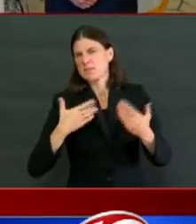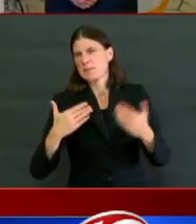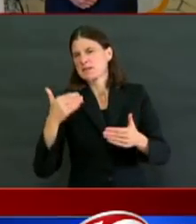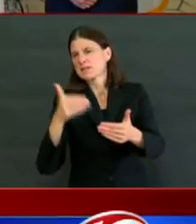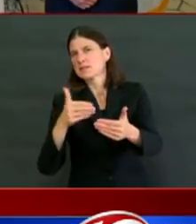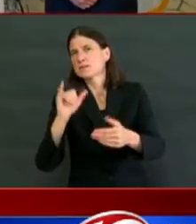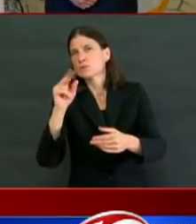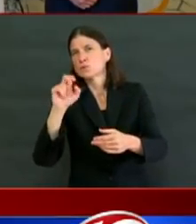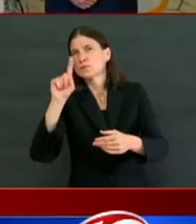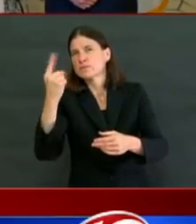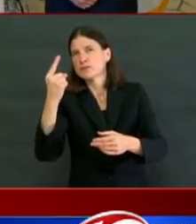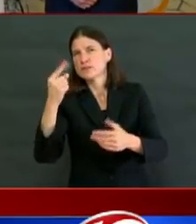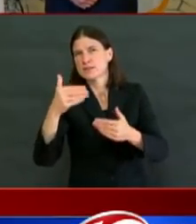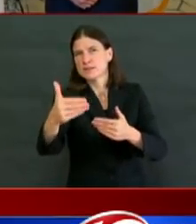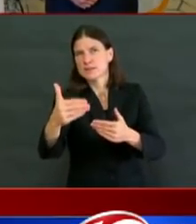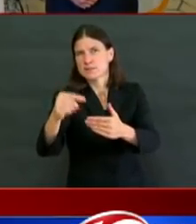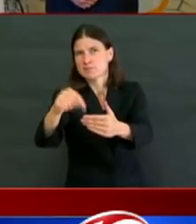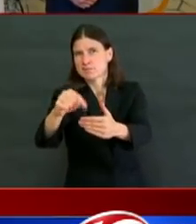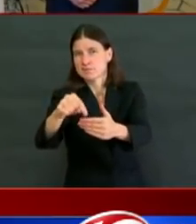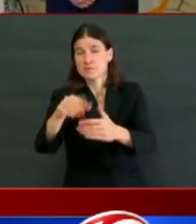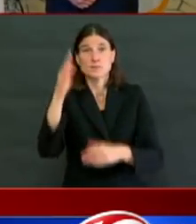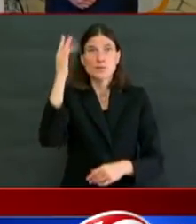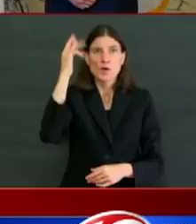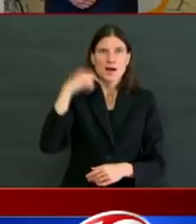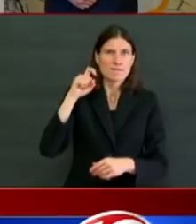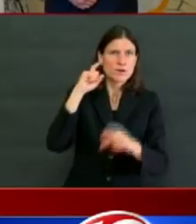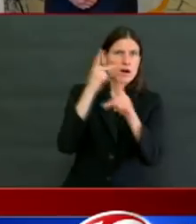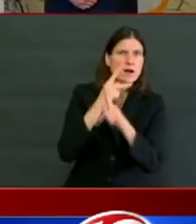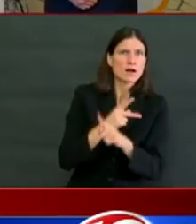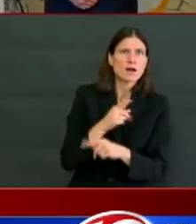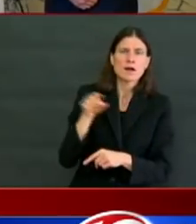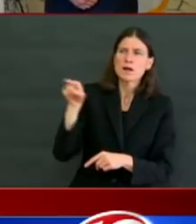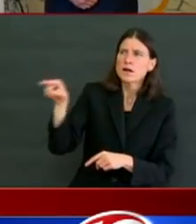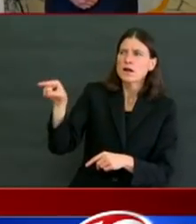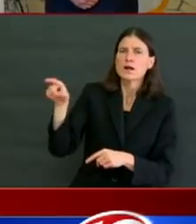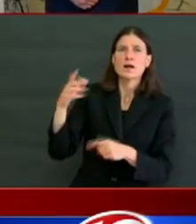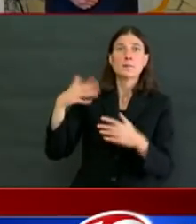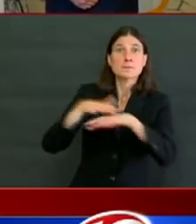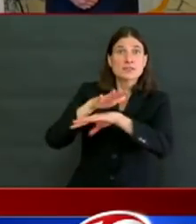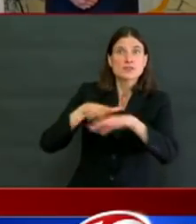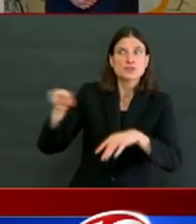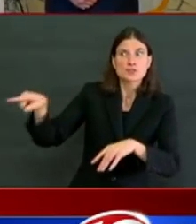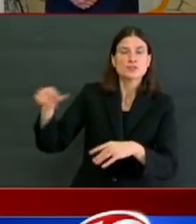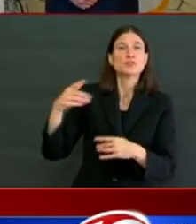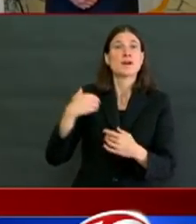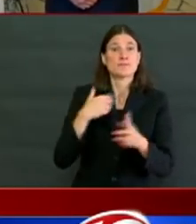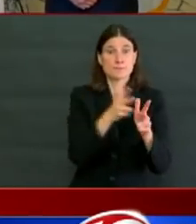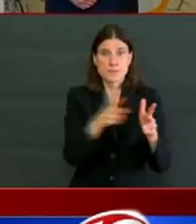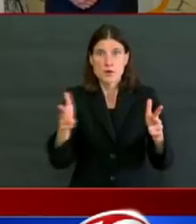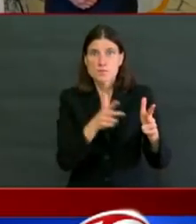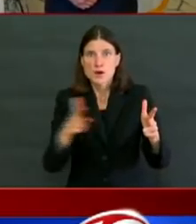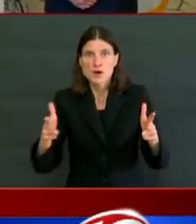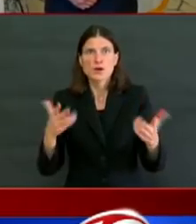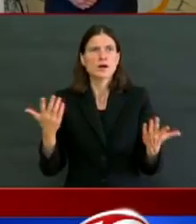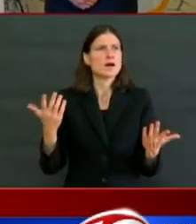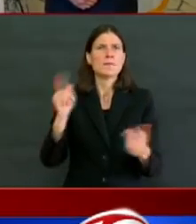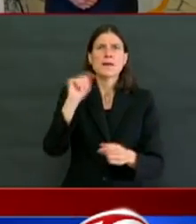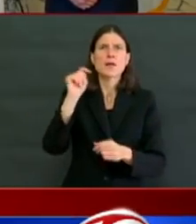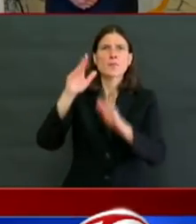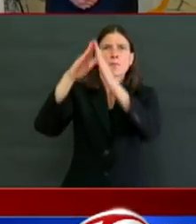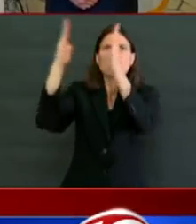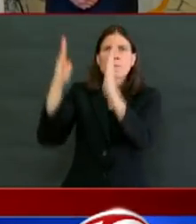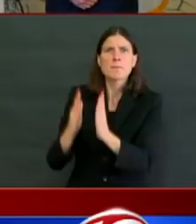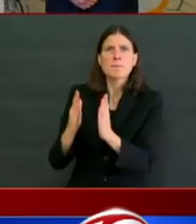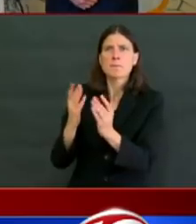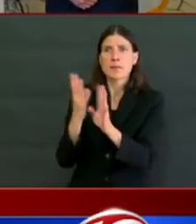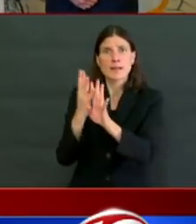bathrooms and such. So I'm not prepared today to give an announcement on that, but I want you to know we're working on it. And for those of you